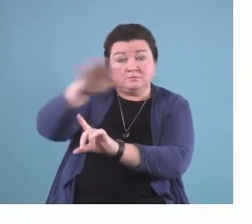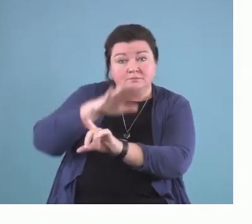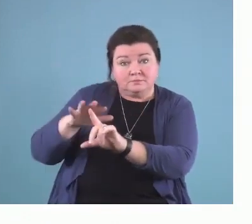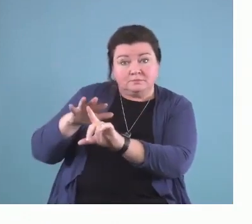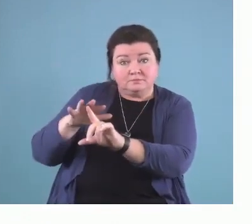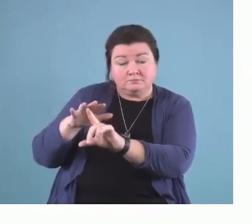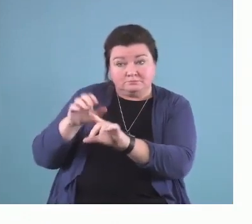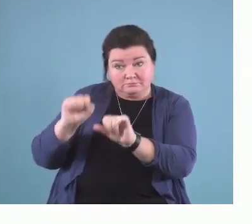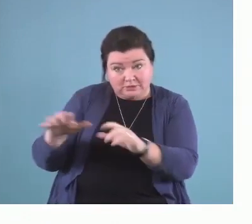do what they would like to do.